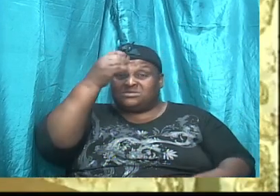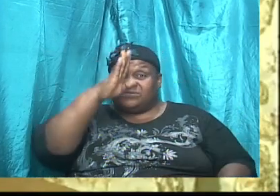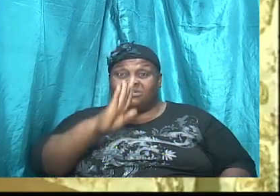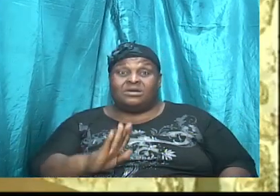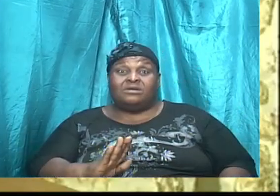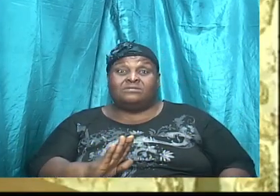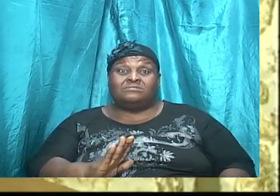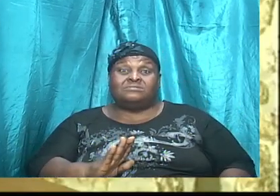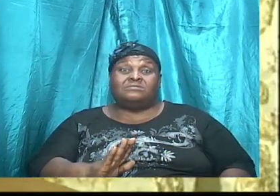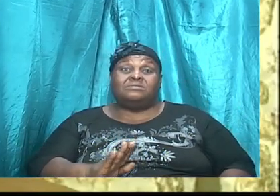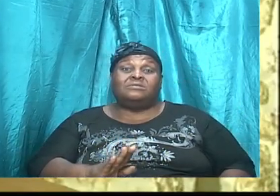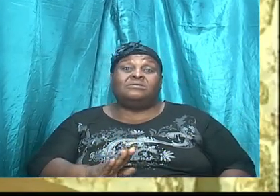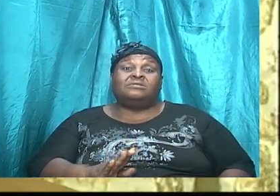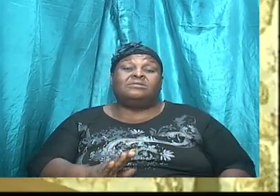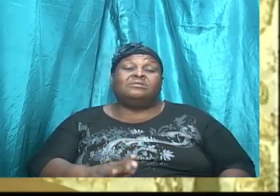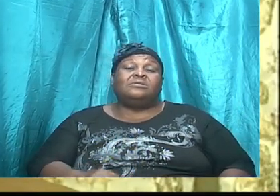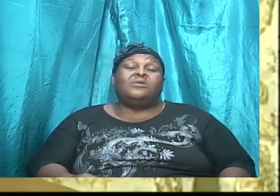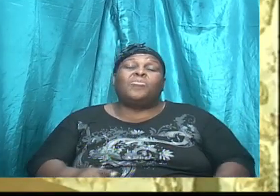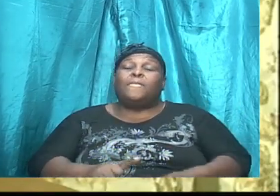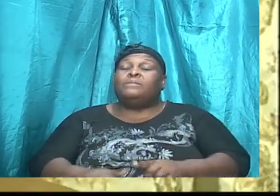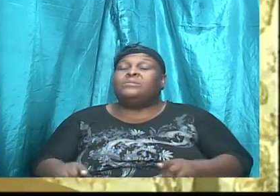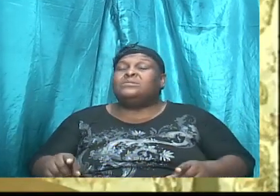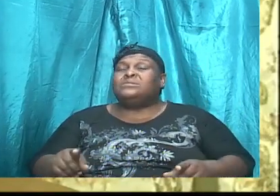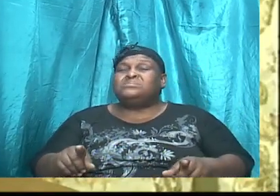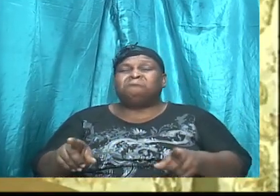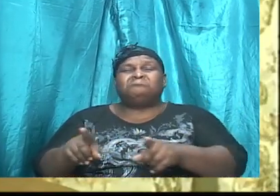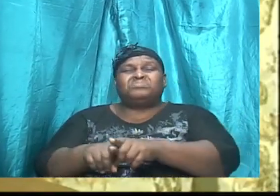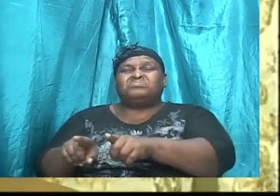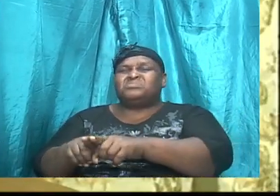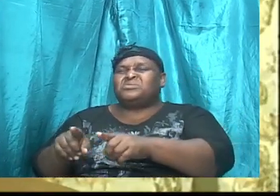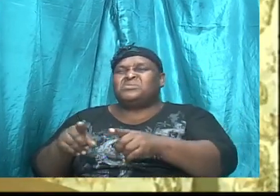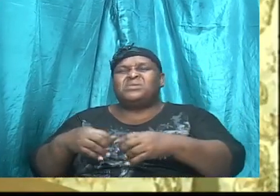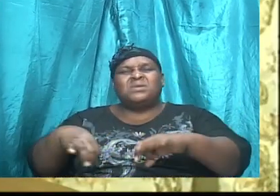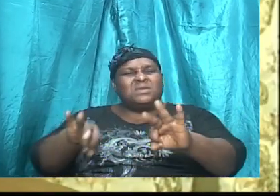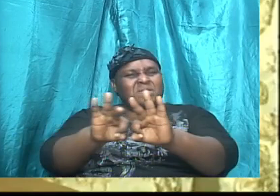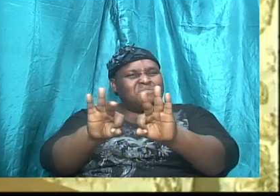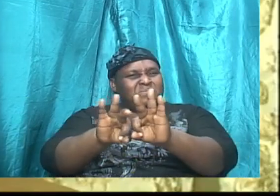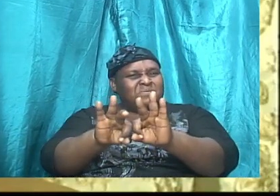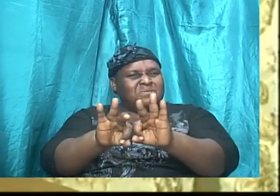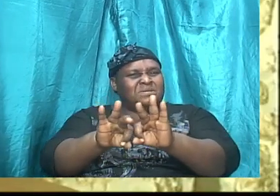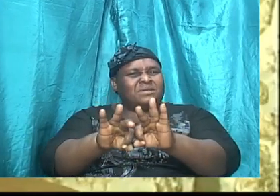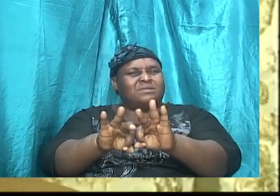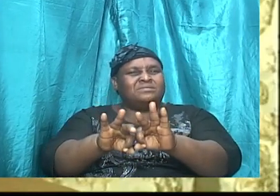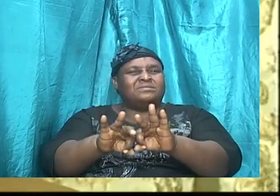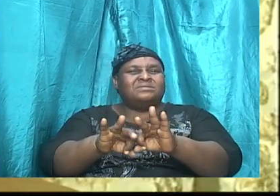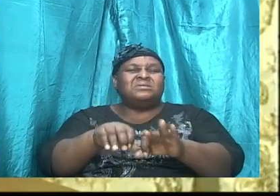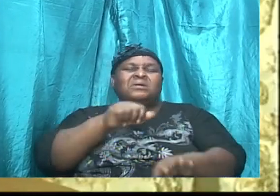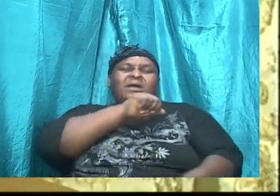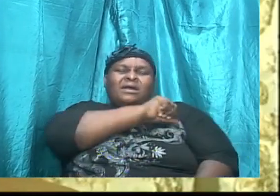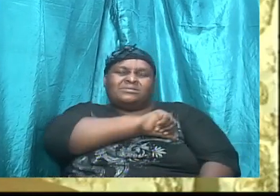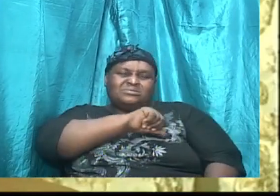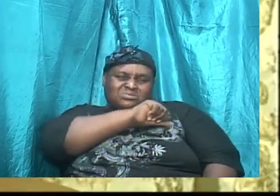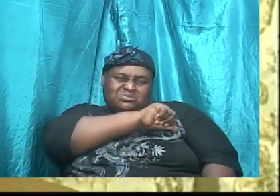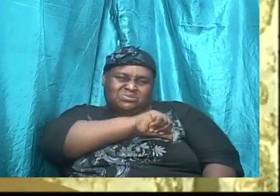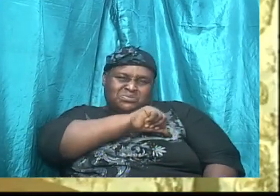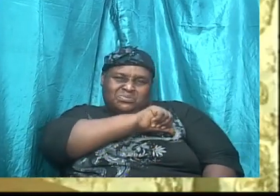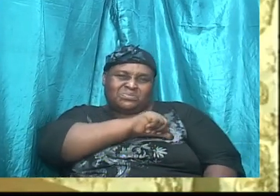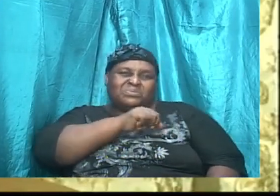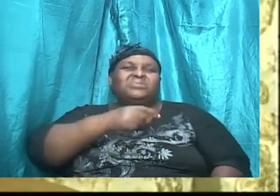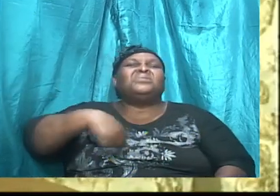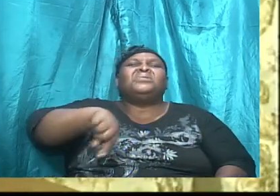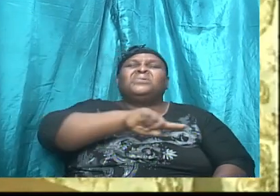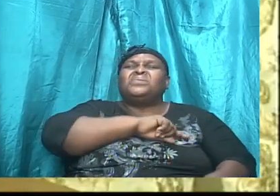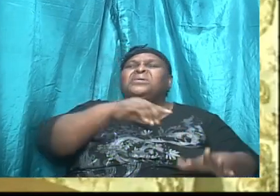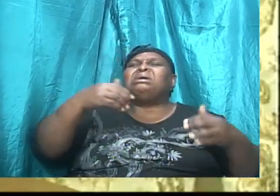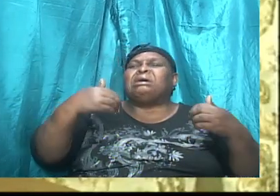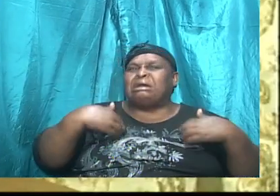But what is also important is the attitude we have as we are